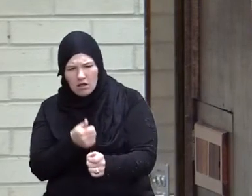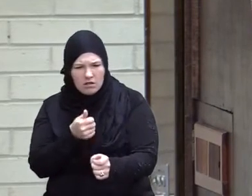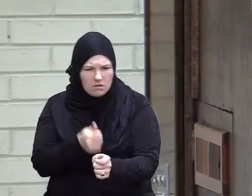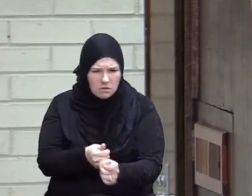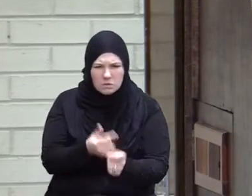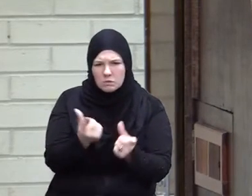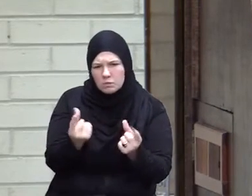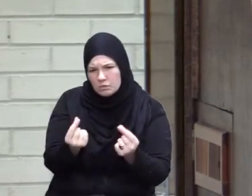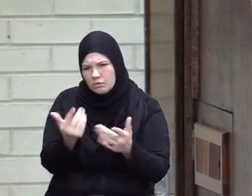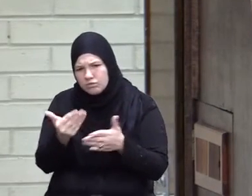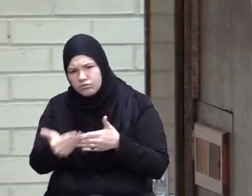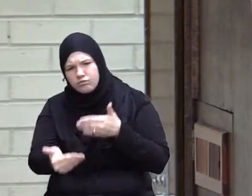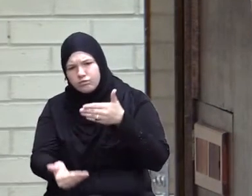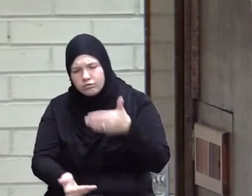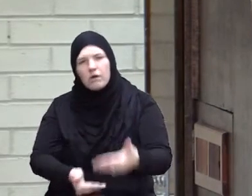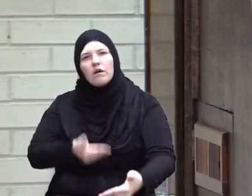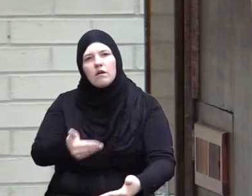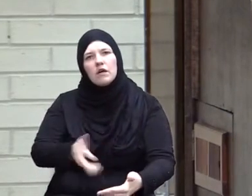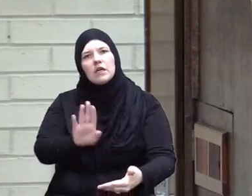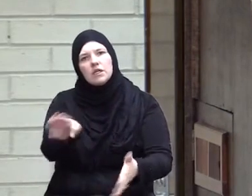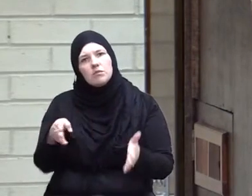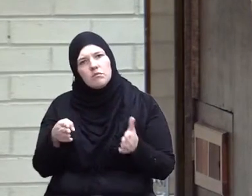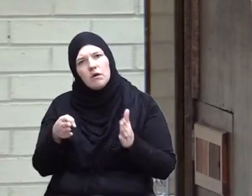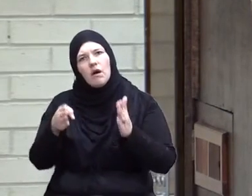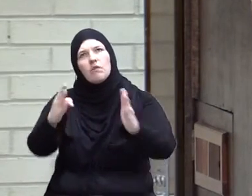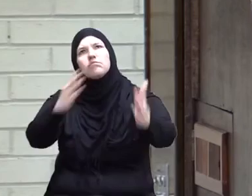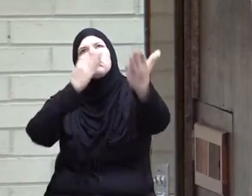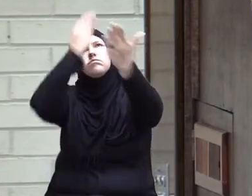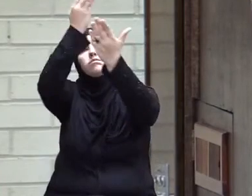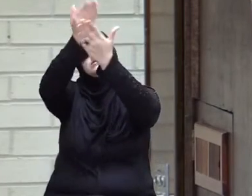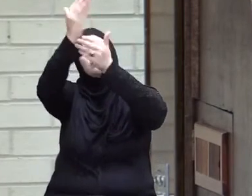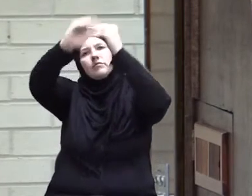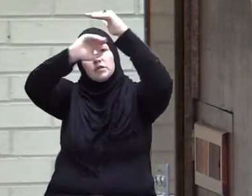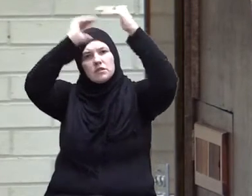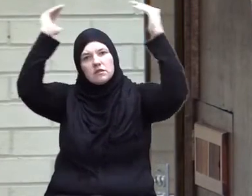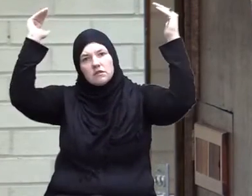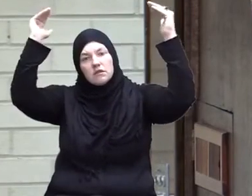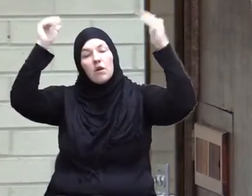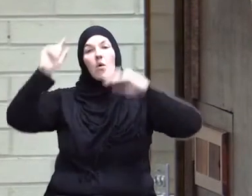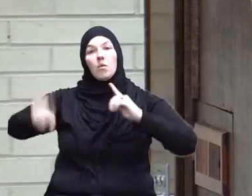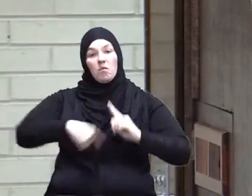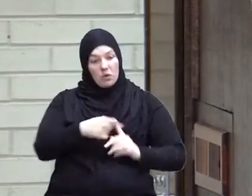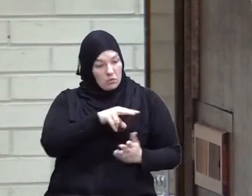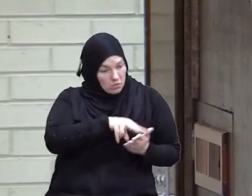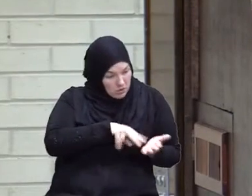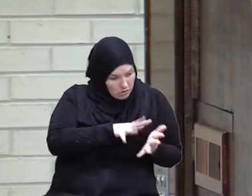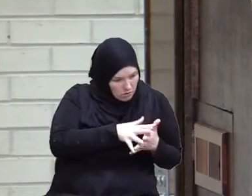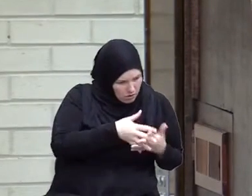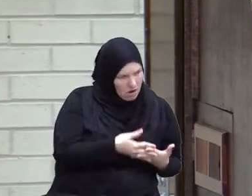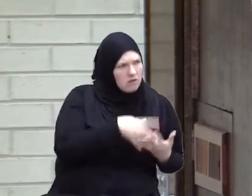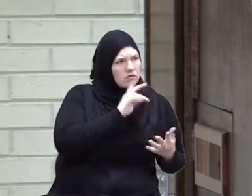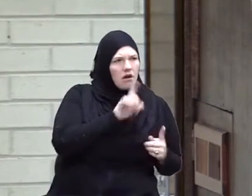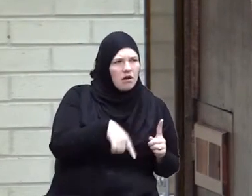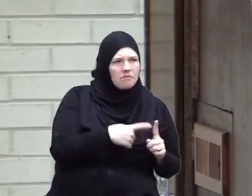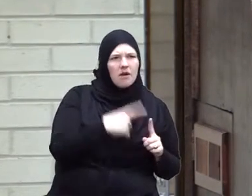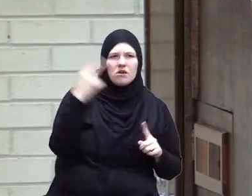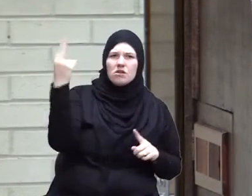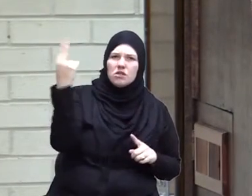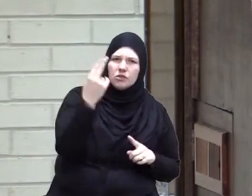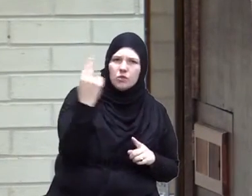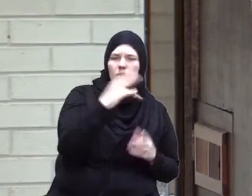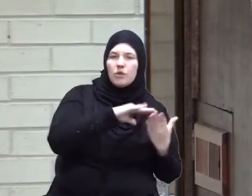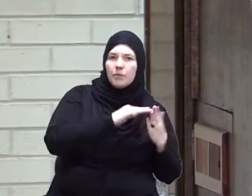are we following his path towards paradise see when we read the Quran talking to a historic